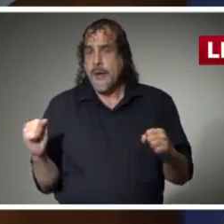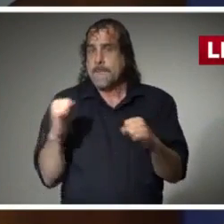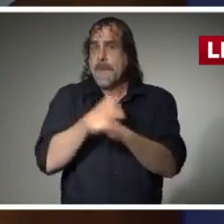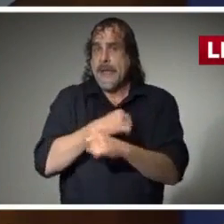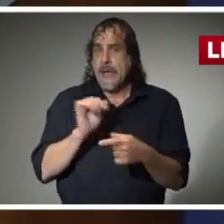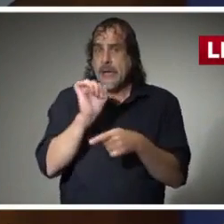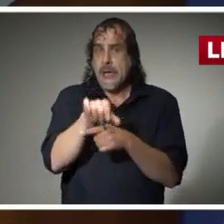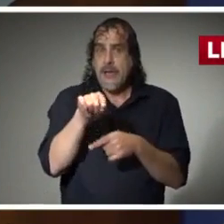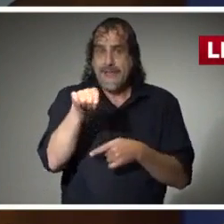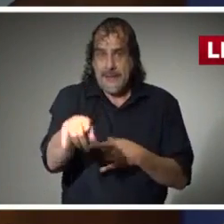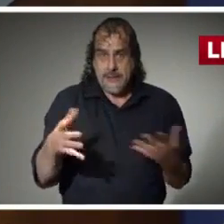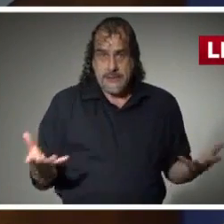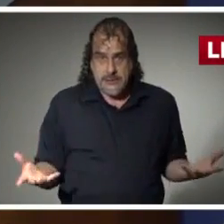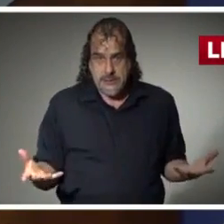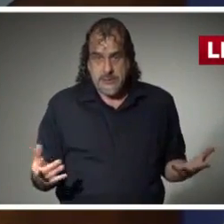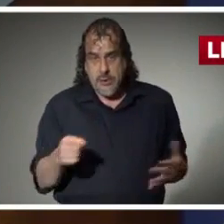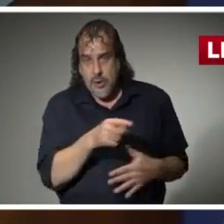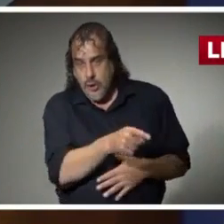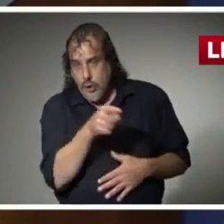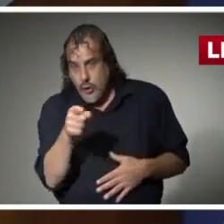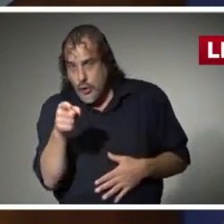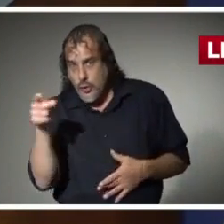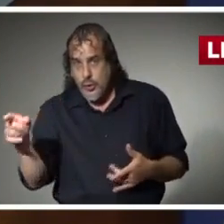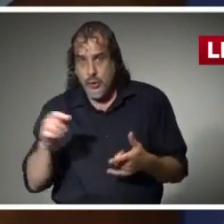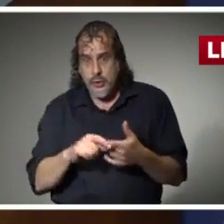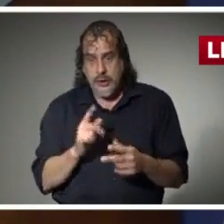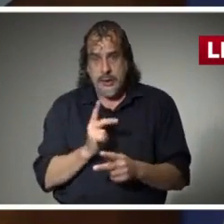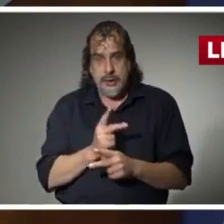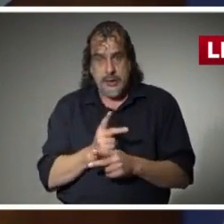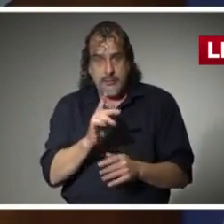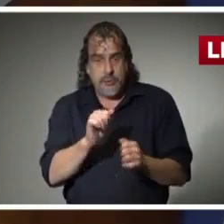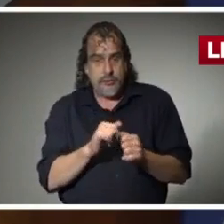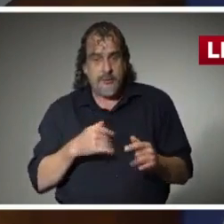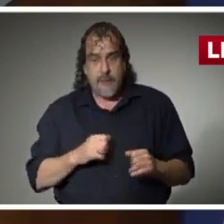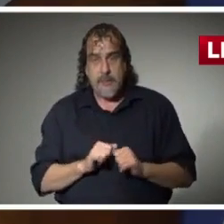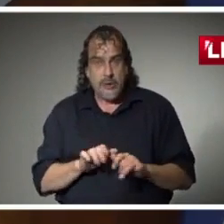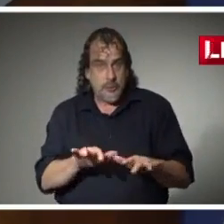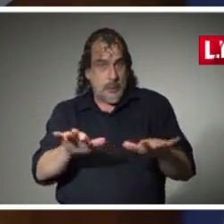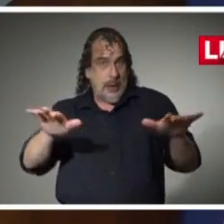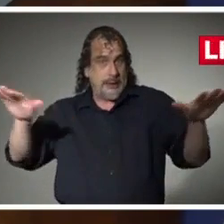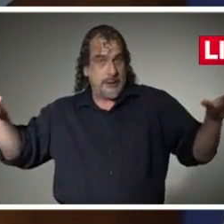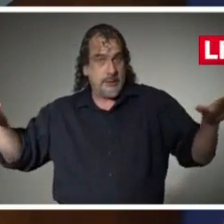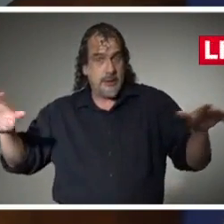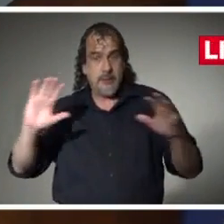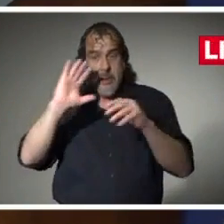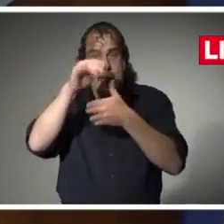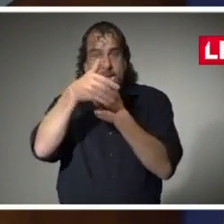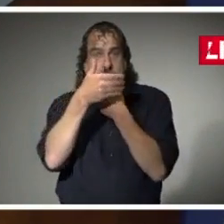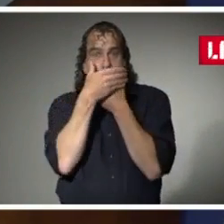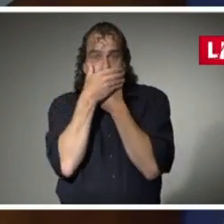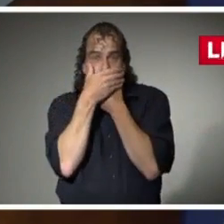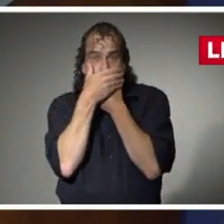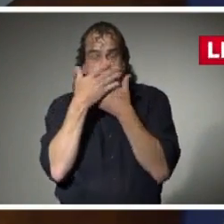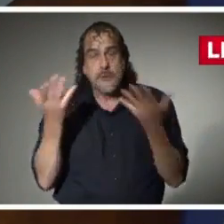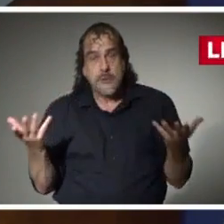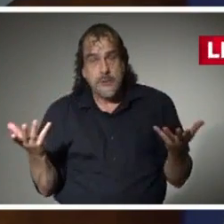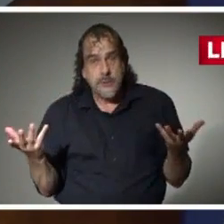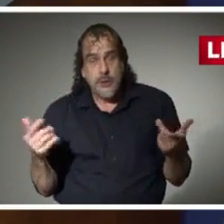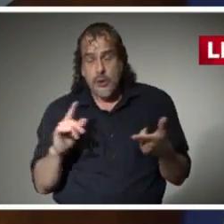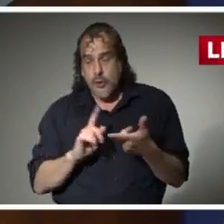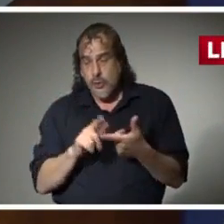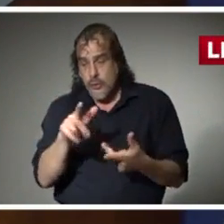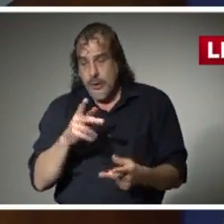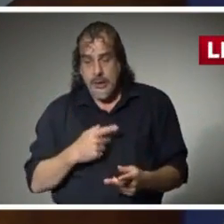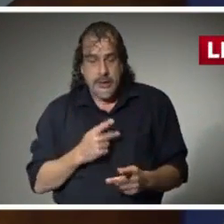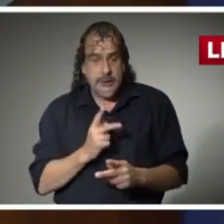You are the one that can keep yourself from spreading it by wearing a mask. You are the one that